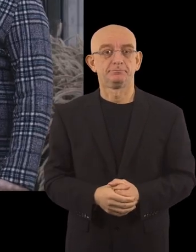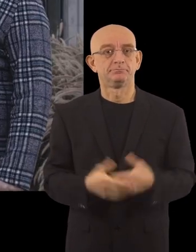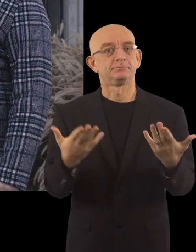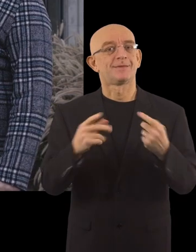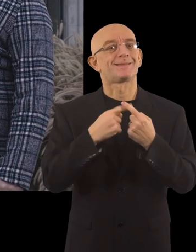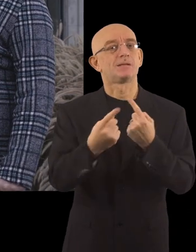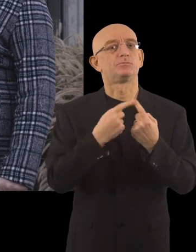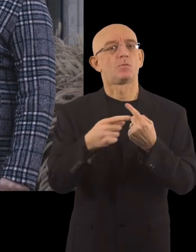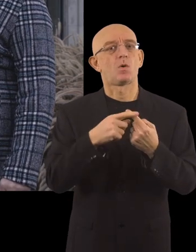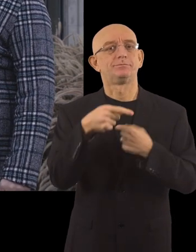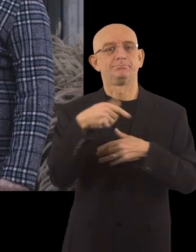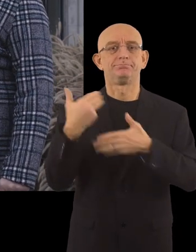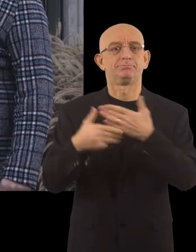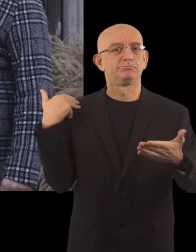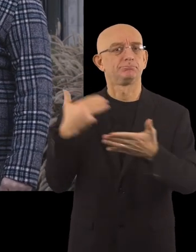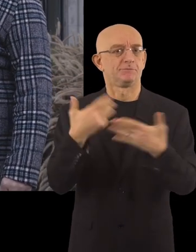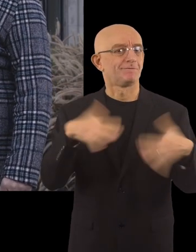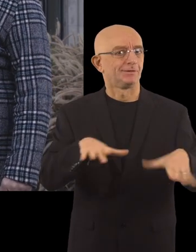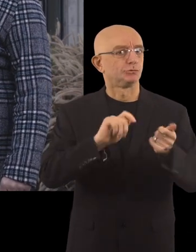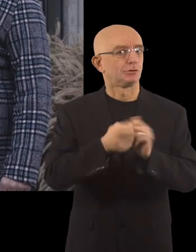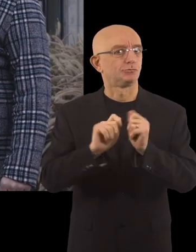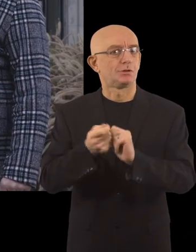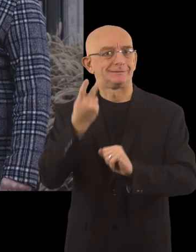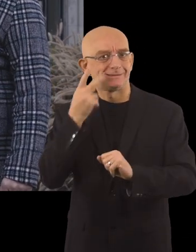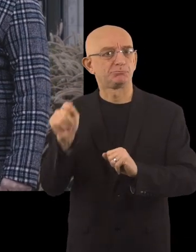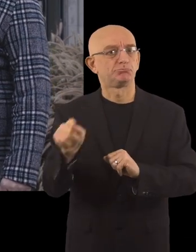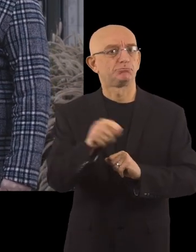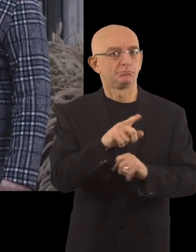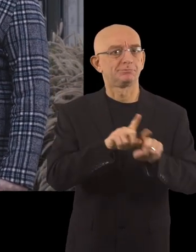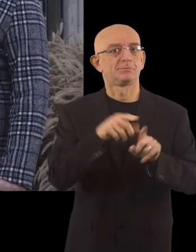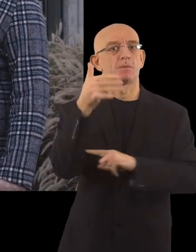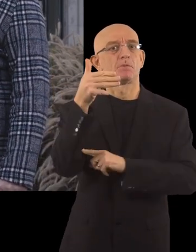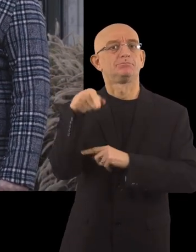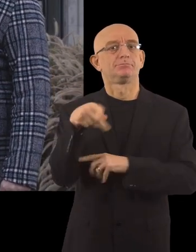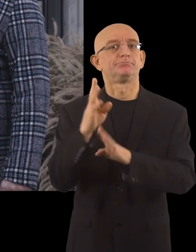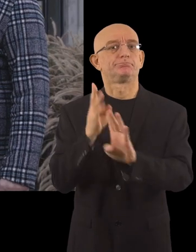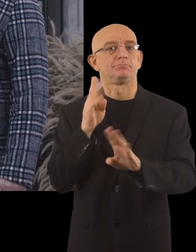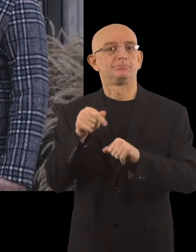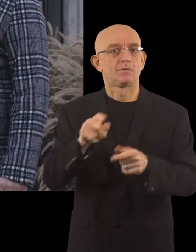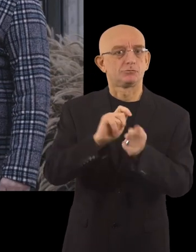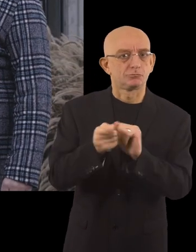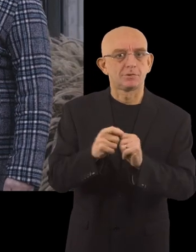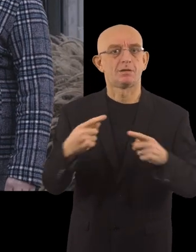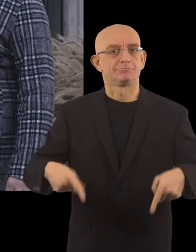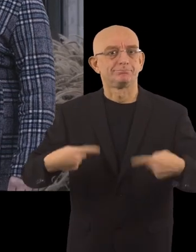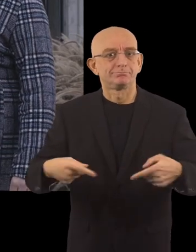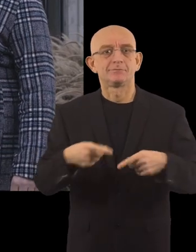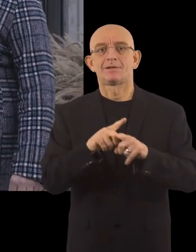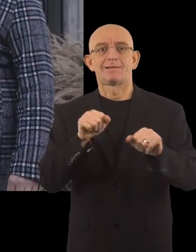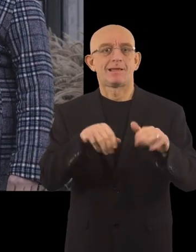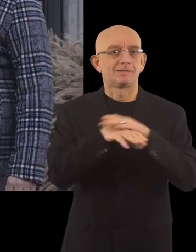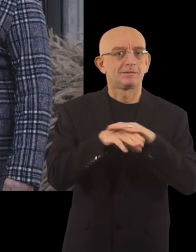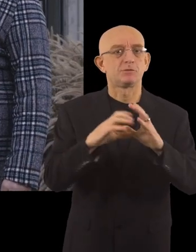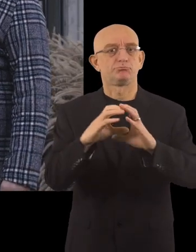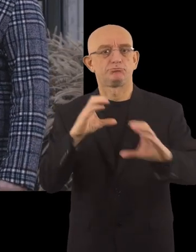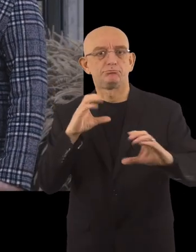Our transportation system has undergone changes, upgrading bus stops and implementing accessible